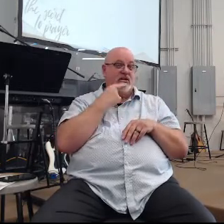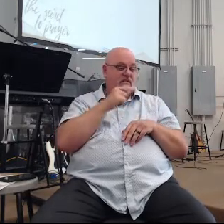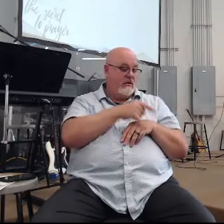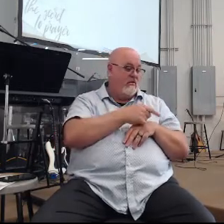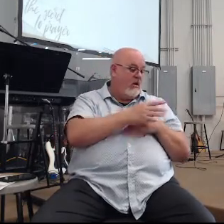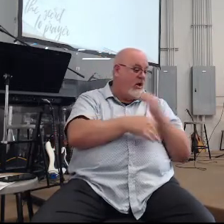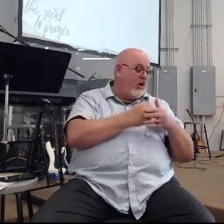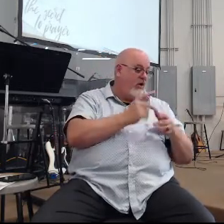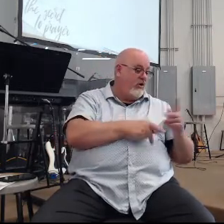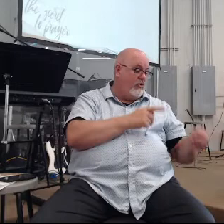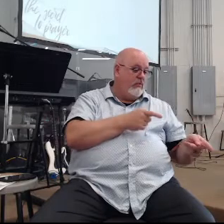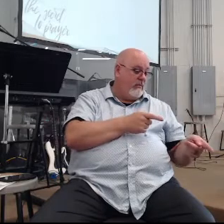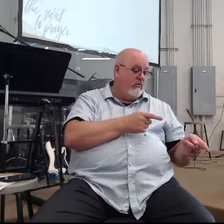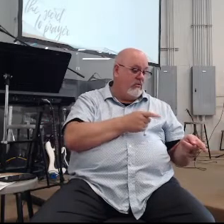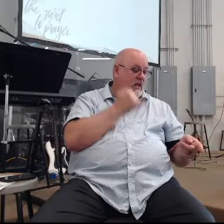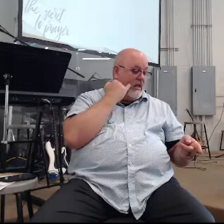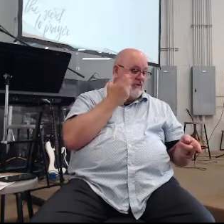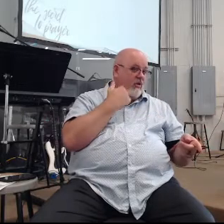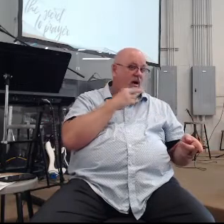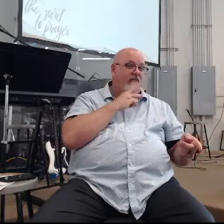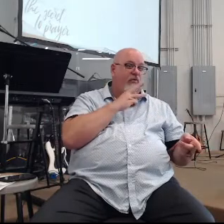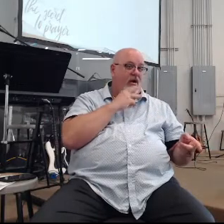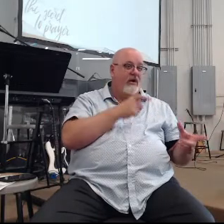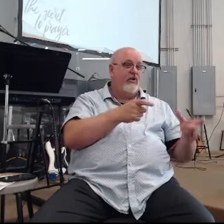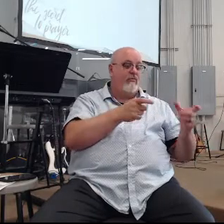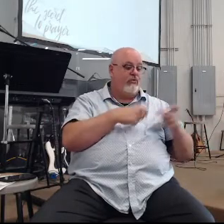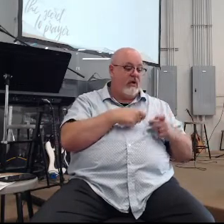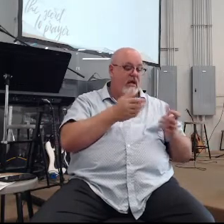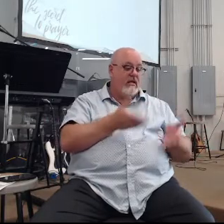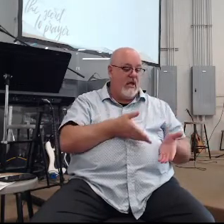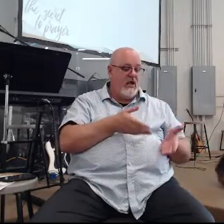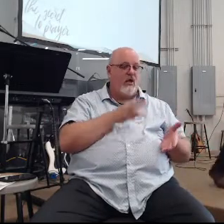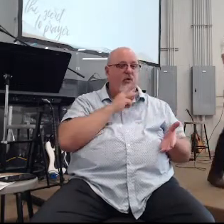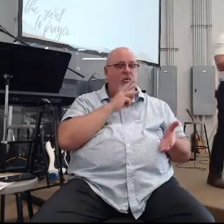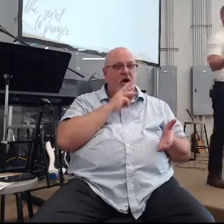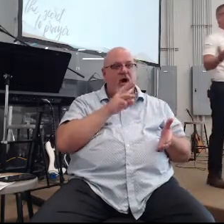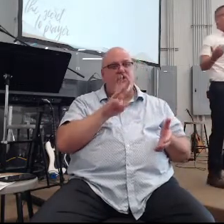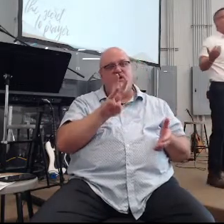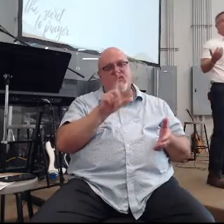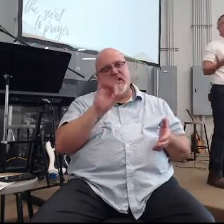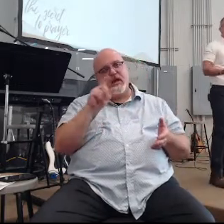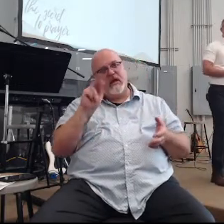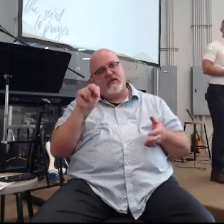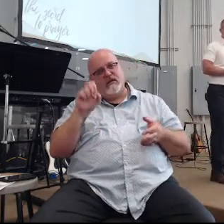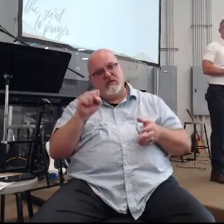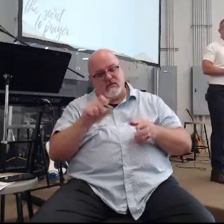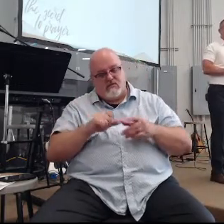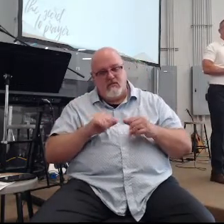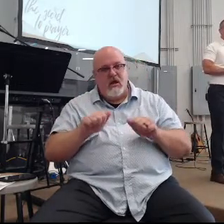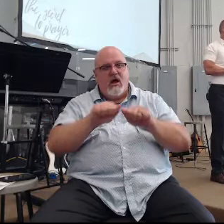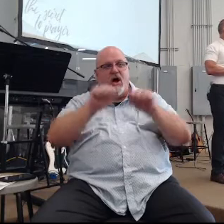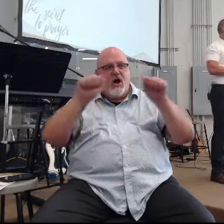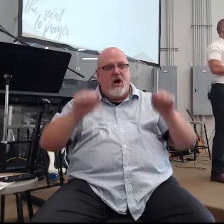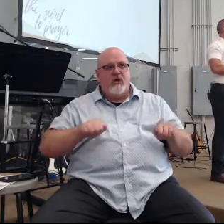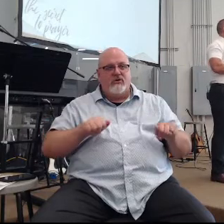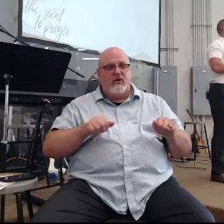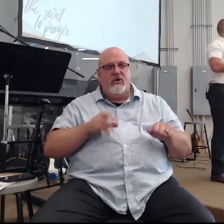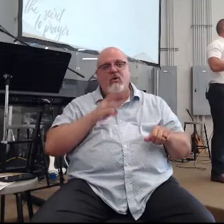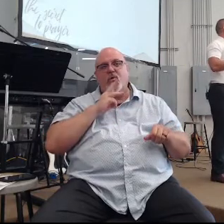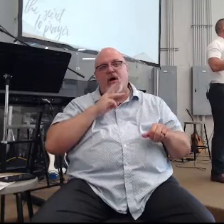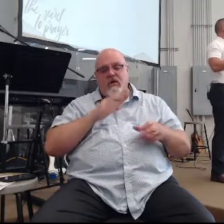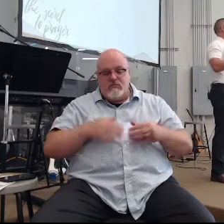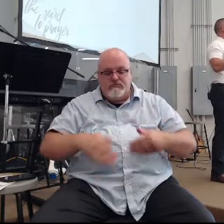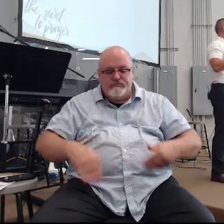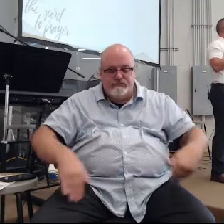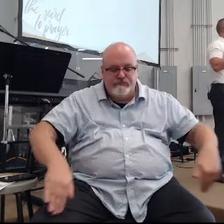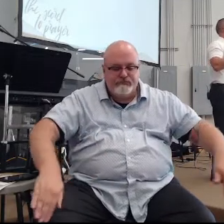just making the wood wet so that it proves the point that God can even light on fire wet wood right like we got to